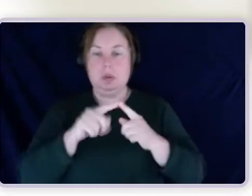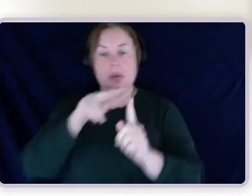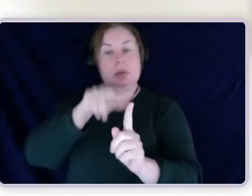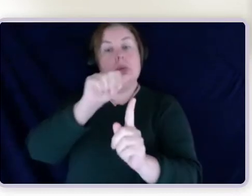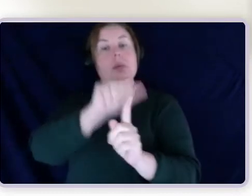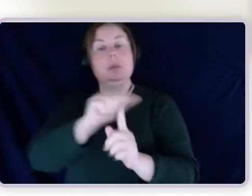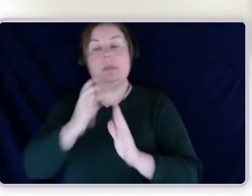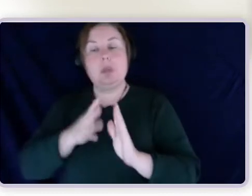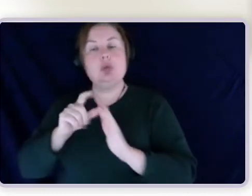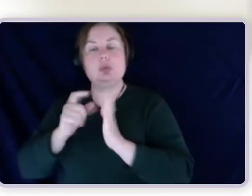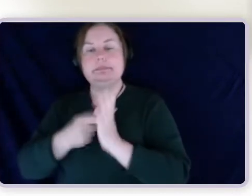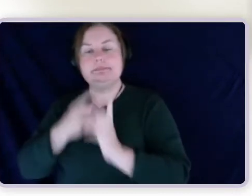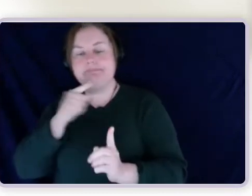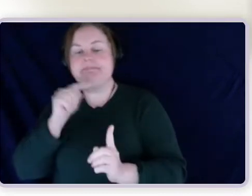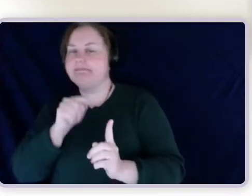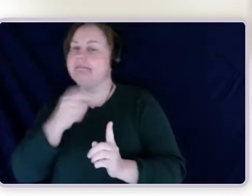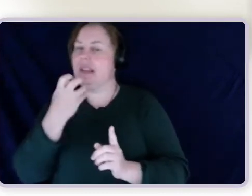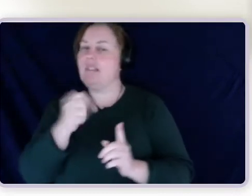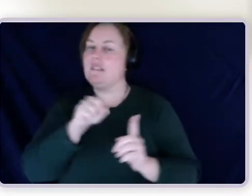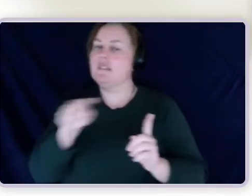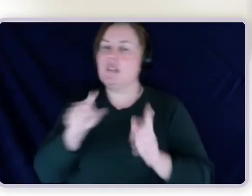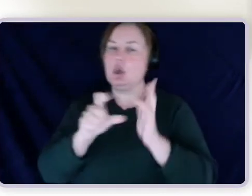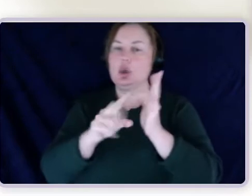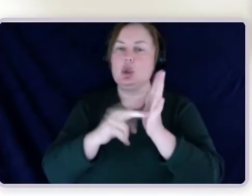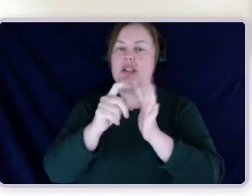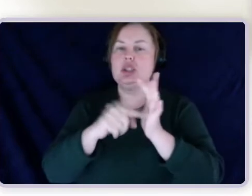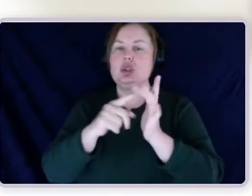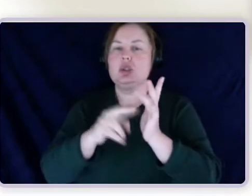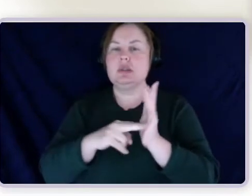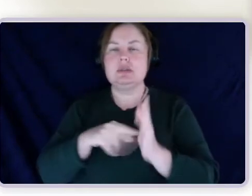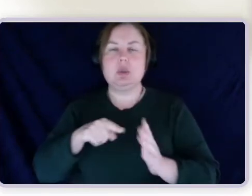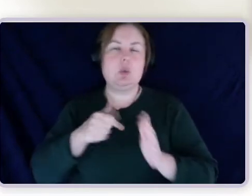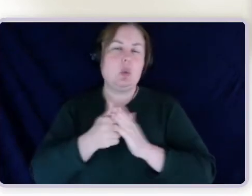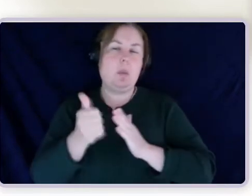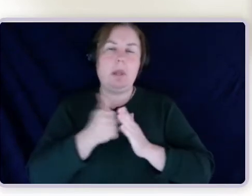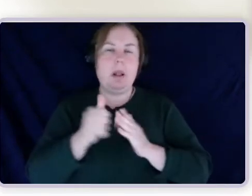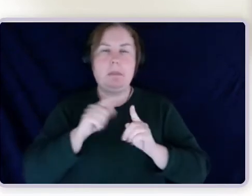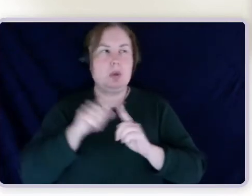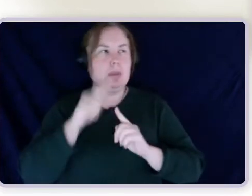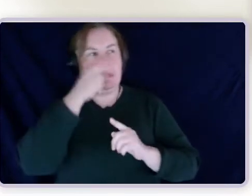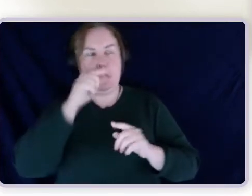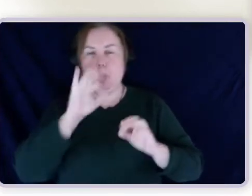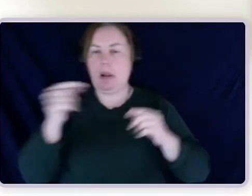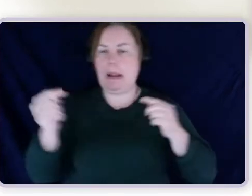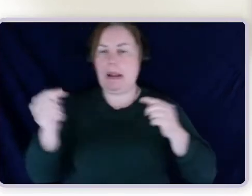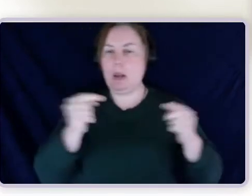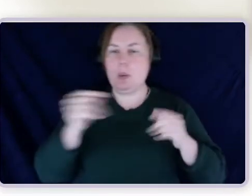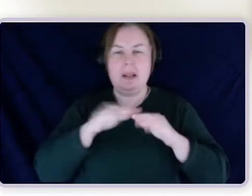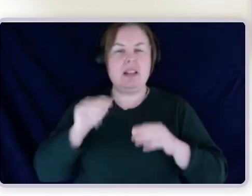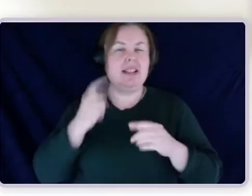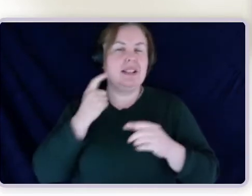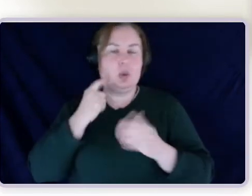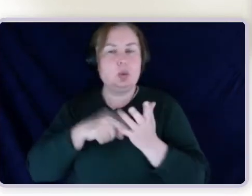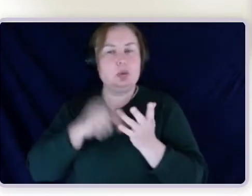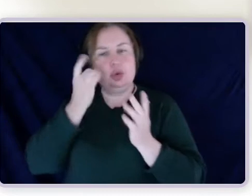is what the condition is. That's not normally too controversial. That's one of the simpler aspects to show in a DSP